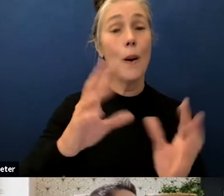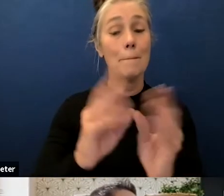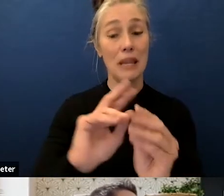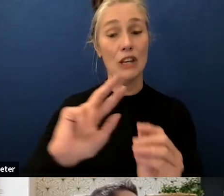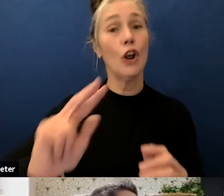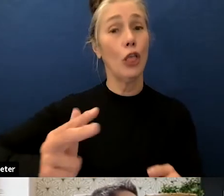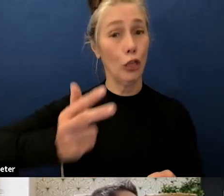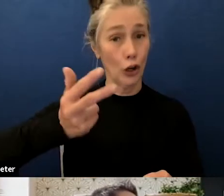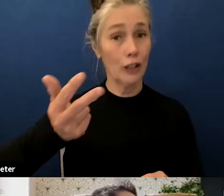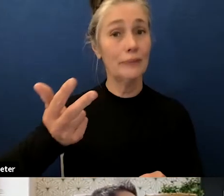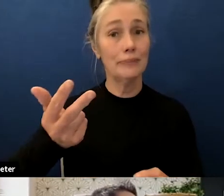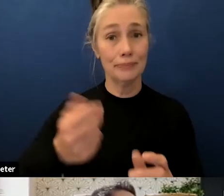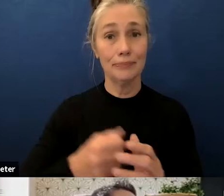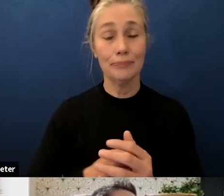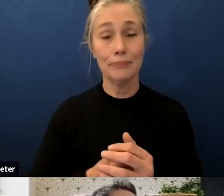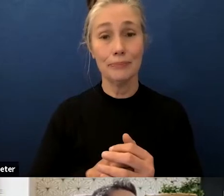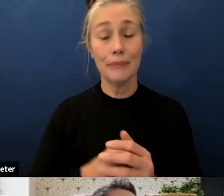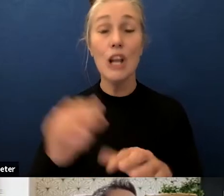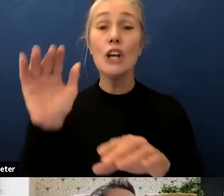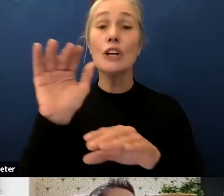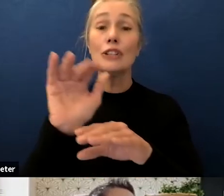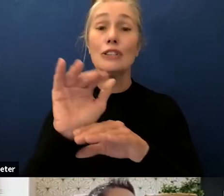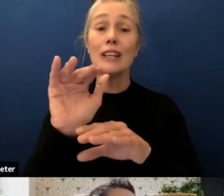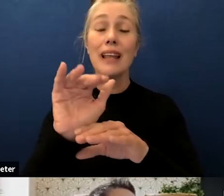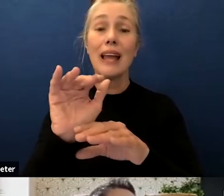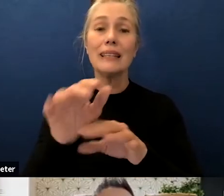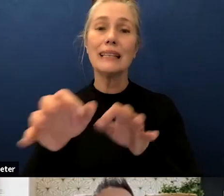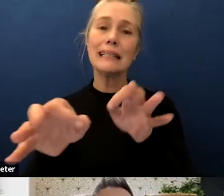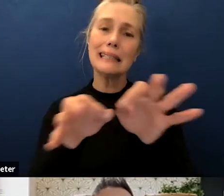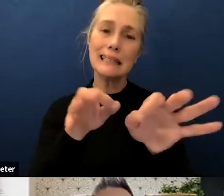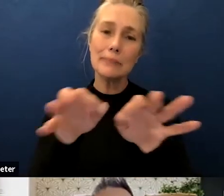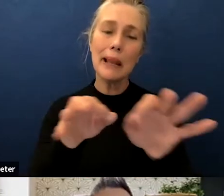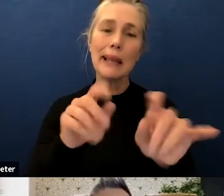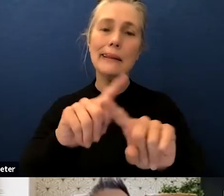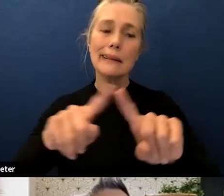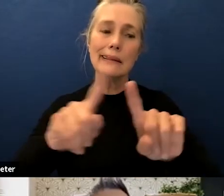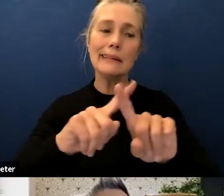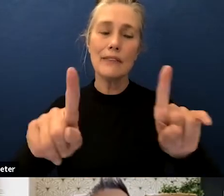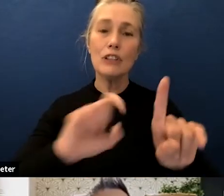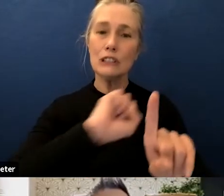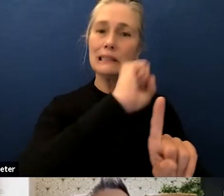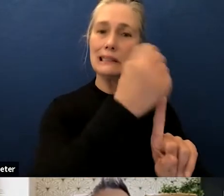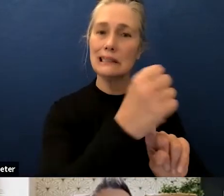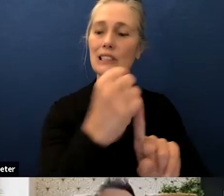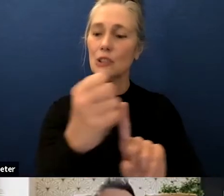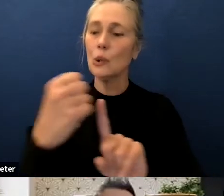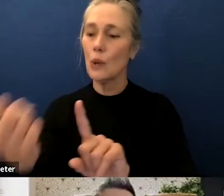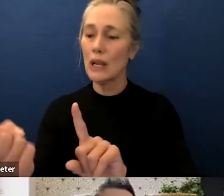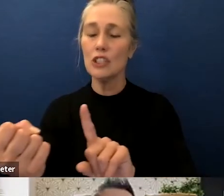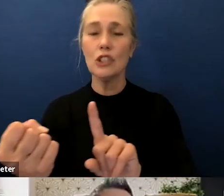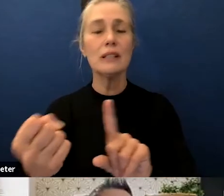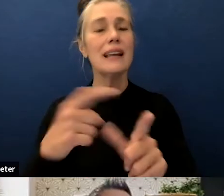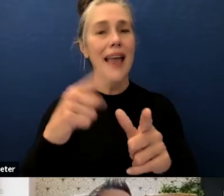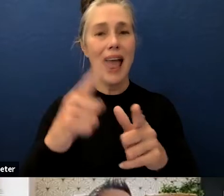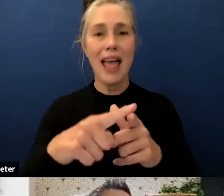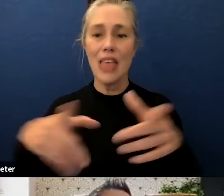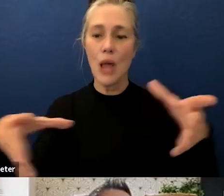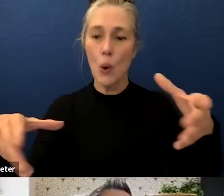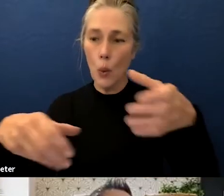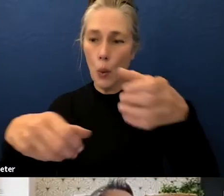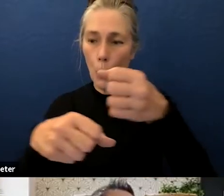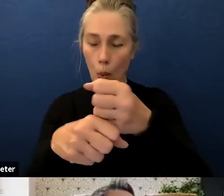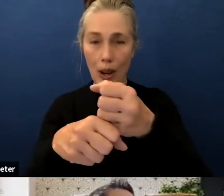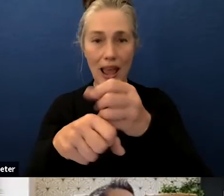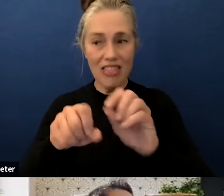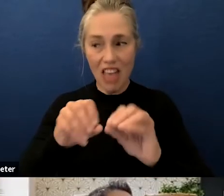and so tonight as i mentioned we'll go over the scenarios to date hopefully shortlist some put those back out